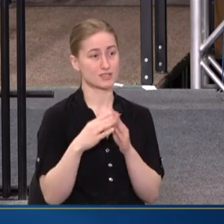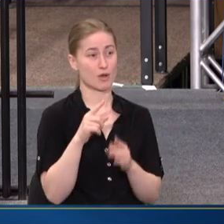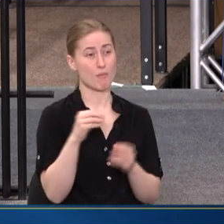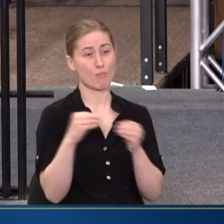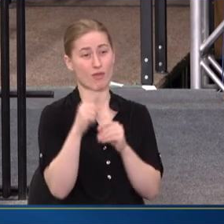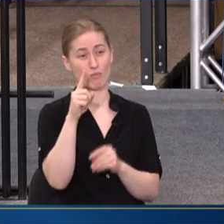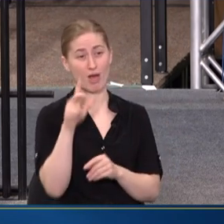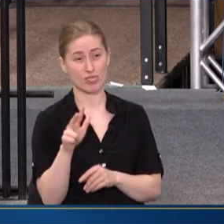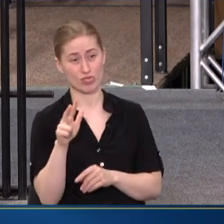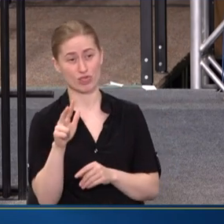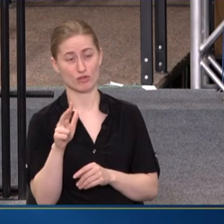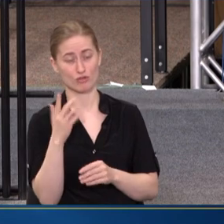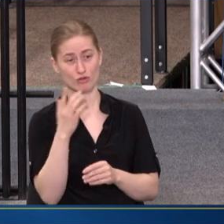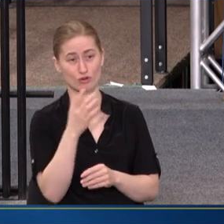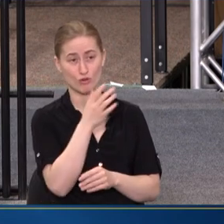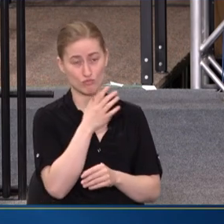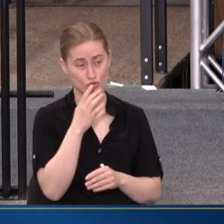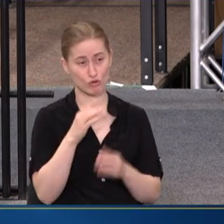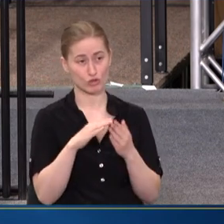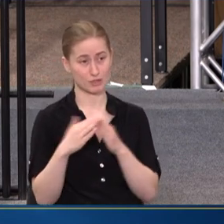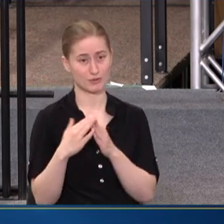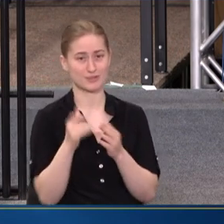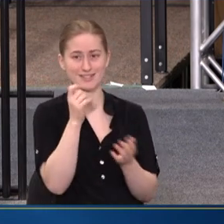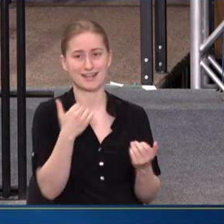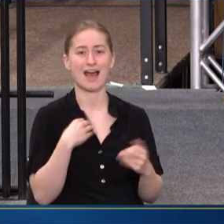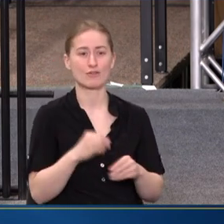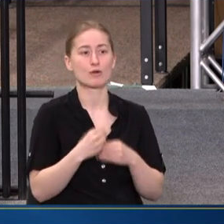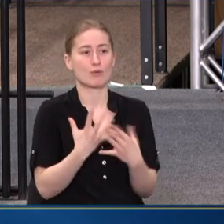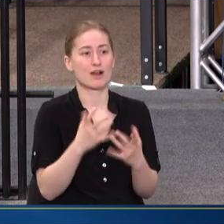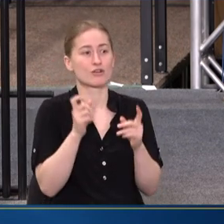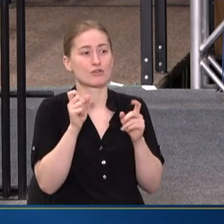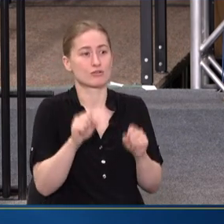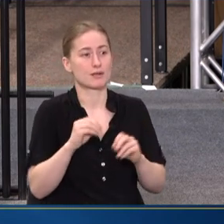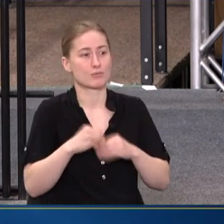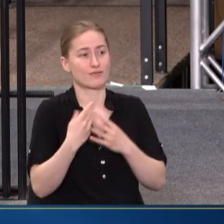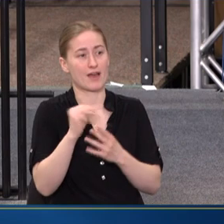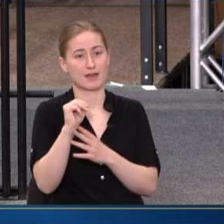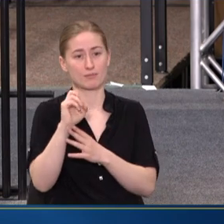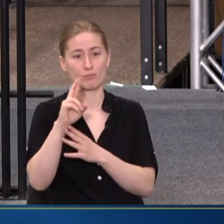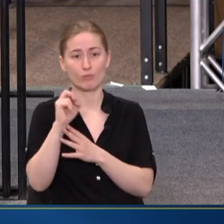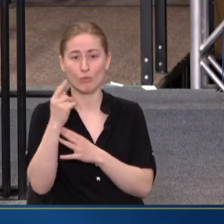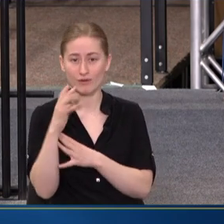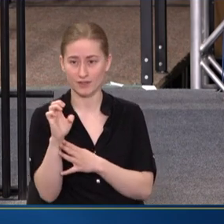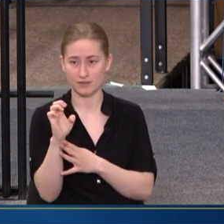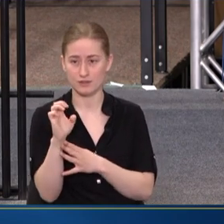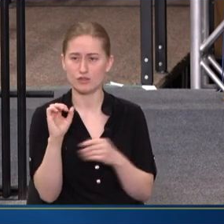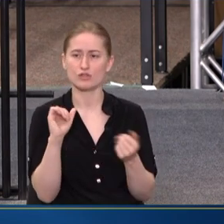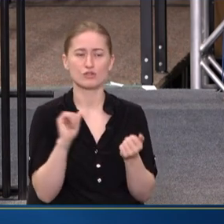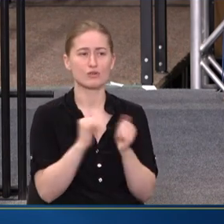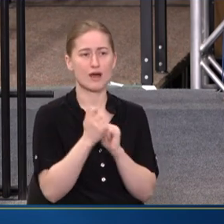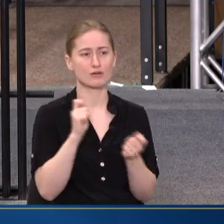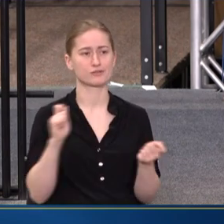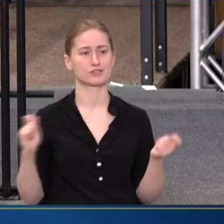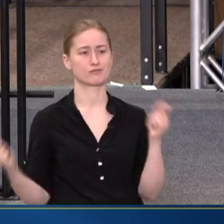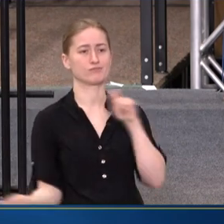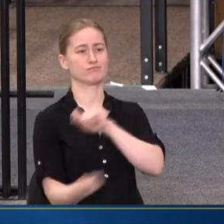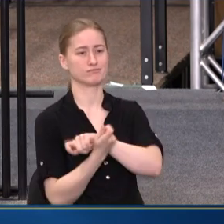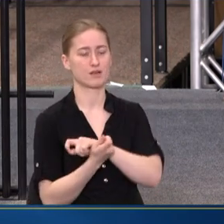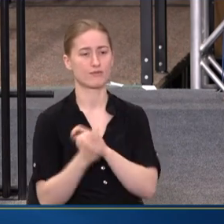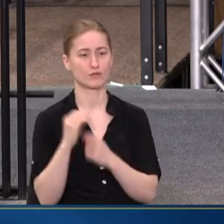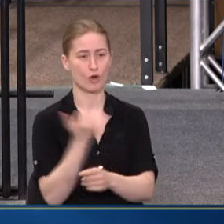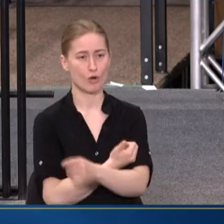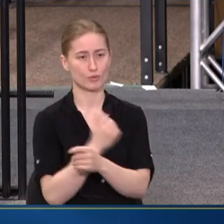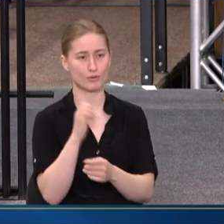RURAL COMMUNITIES LACKED A PRESCRIBER WHO COULD PRESCRIBE BUPRENORPHINE. SO HOW ARE WE GOING TO TURN THE TIDE ON THE OPIOID EPIDEMIC